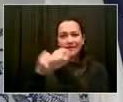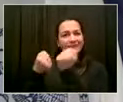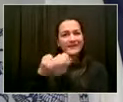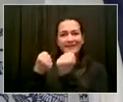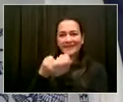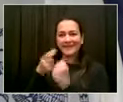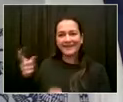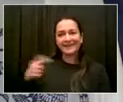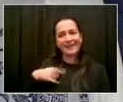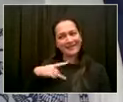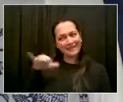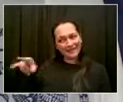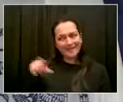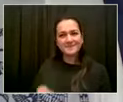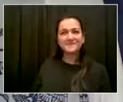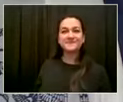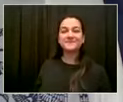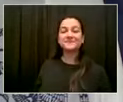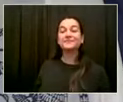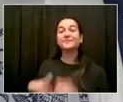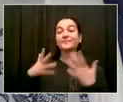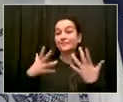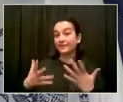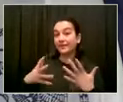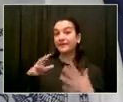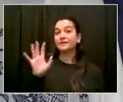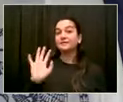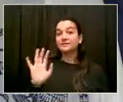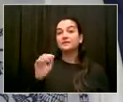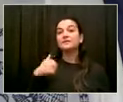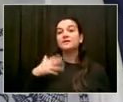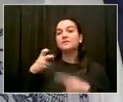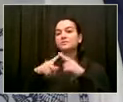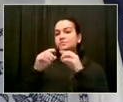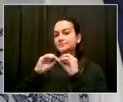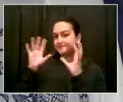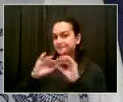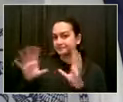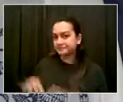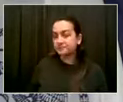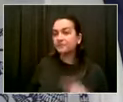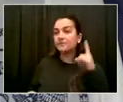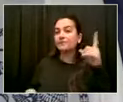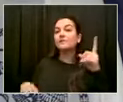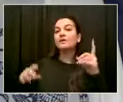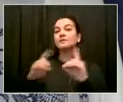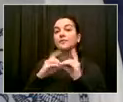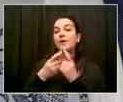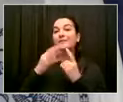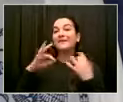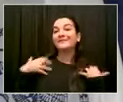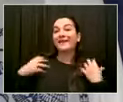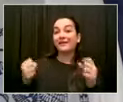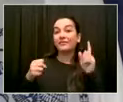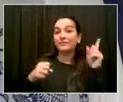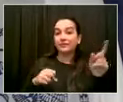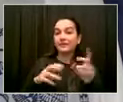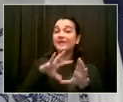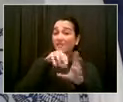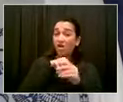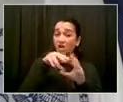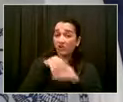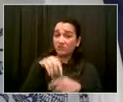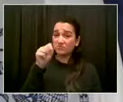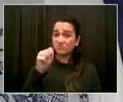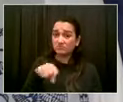Department has been part of the most fundamental change we've made, which is Vision Zero. And I really